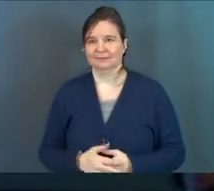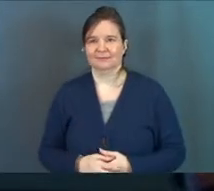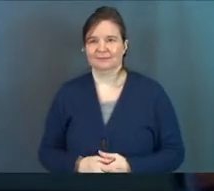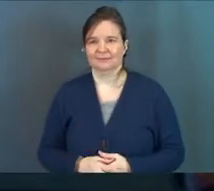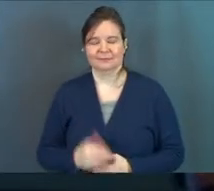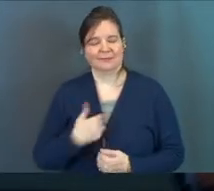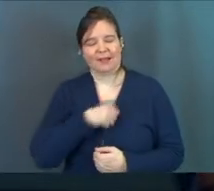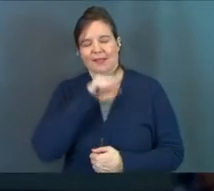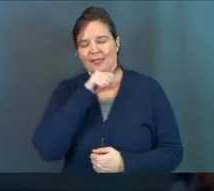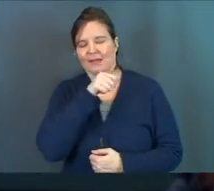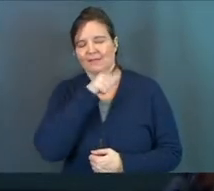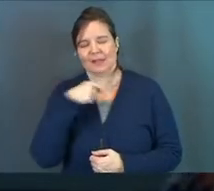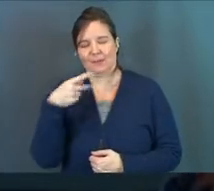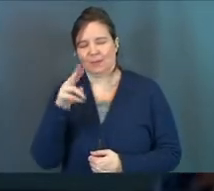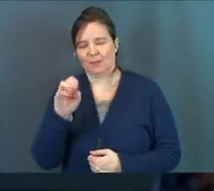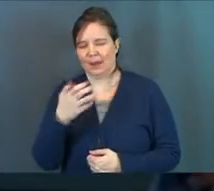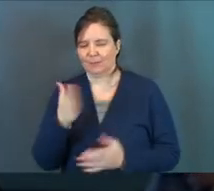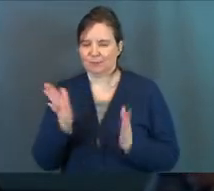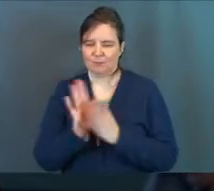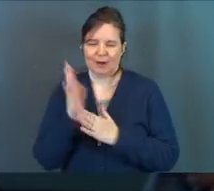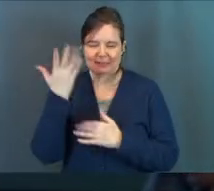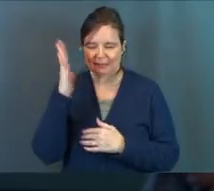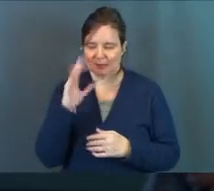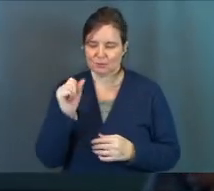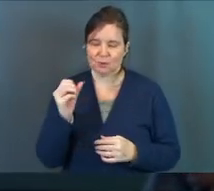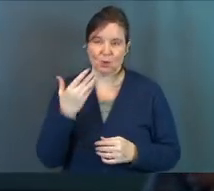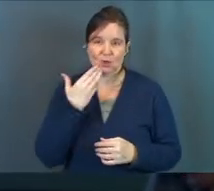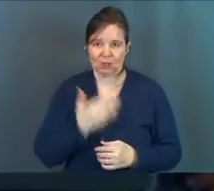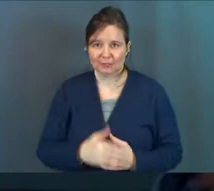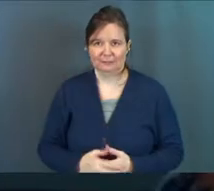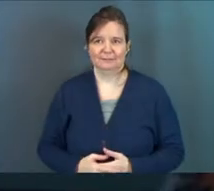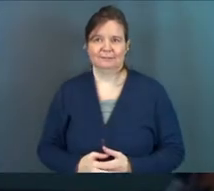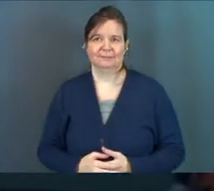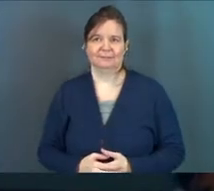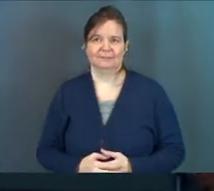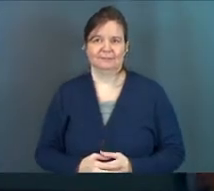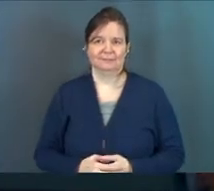good. I love Amazon Prime. Praise God. So good.